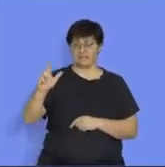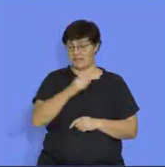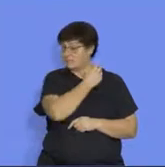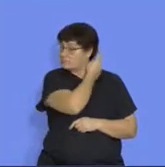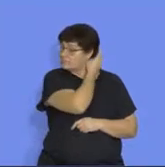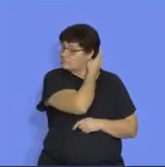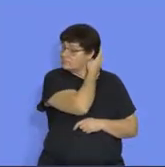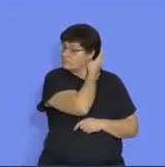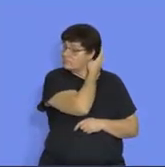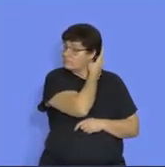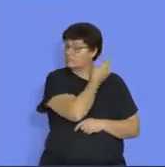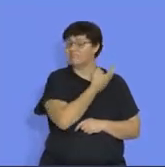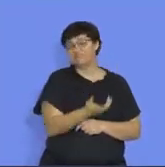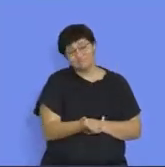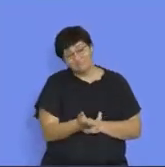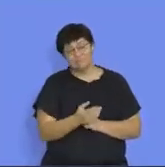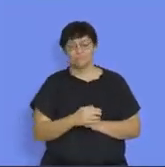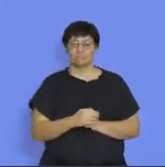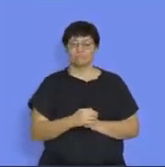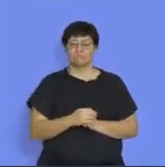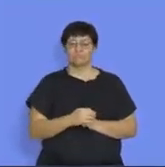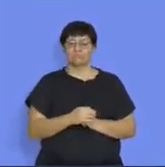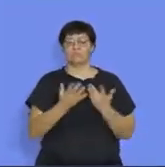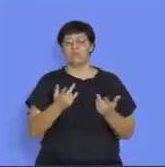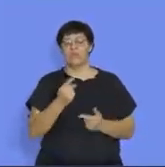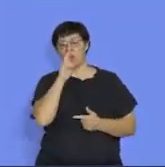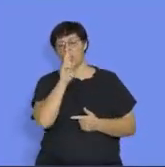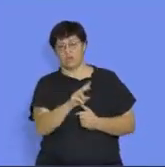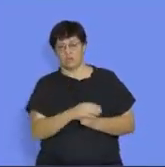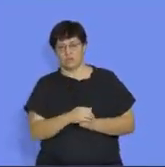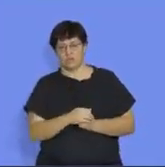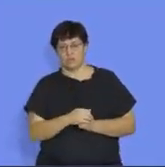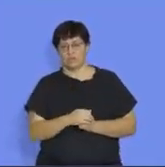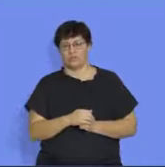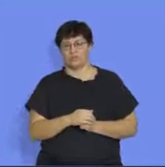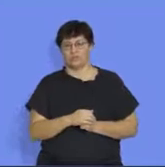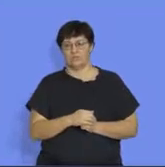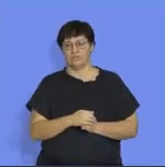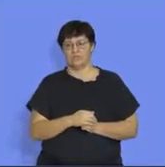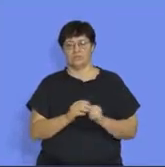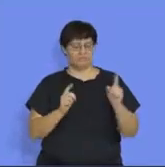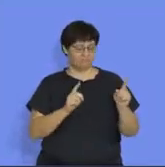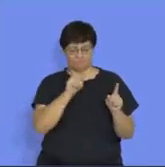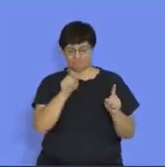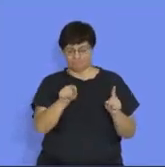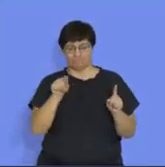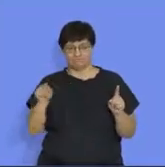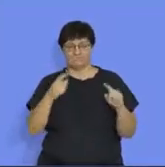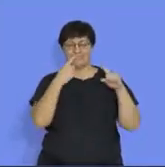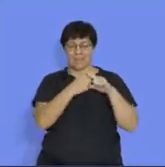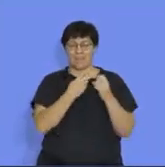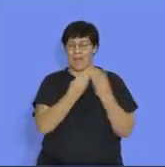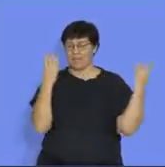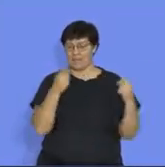,187. If we are looking for a number that each term